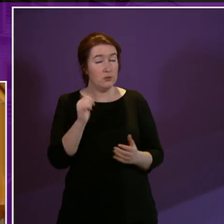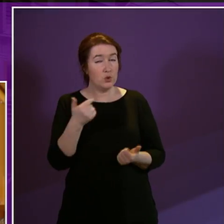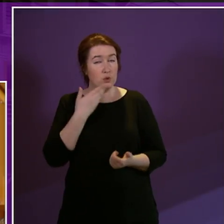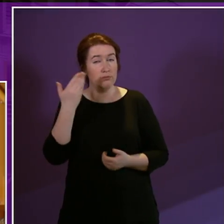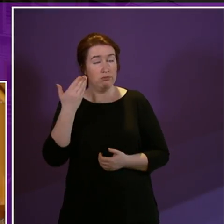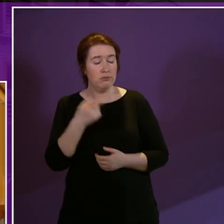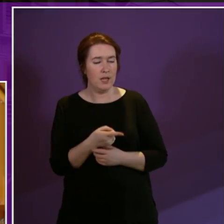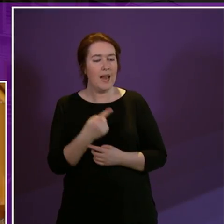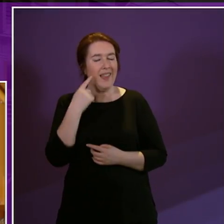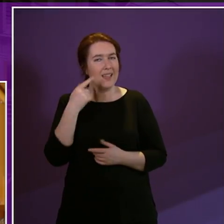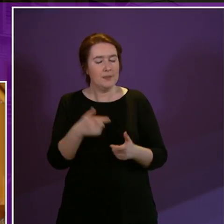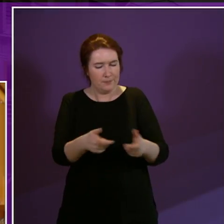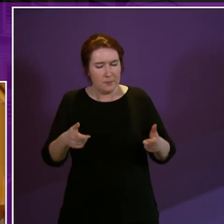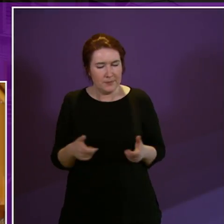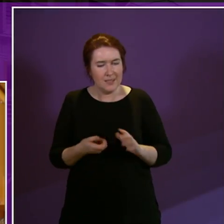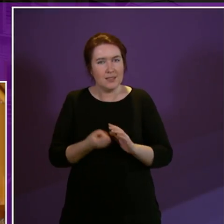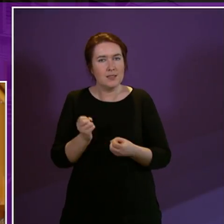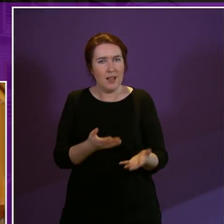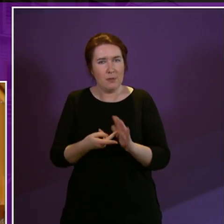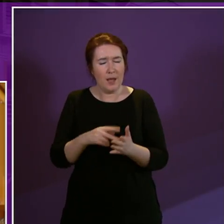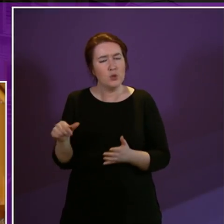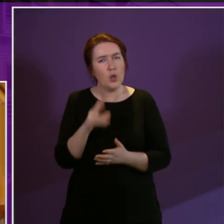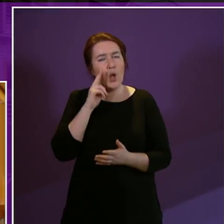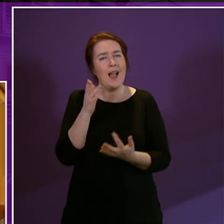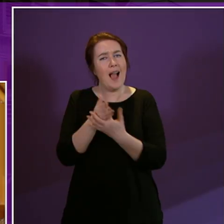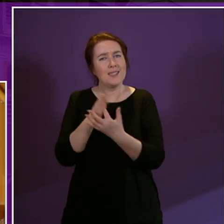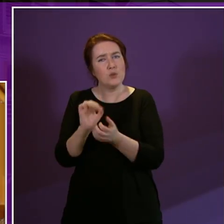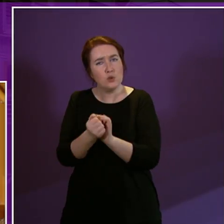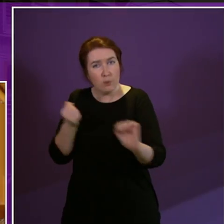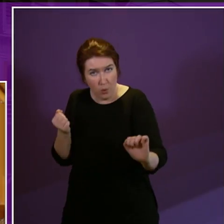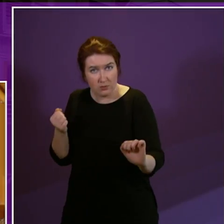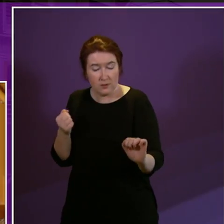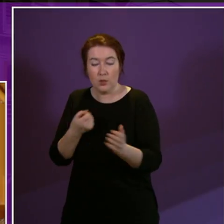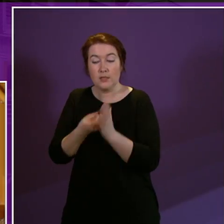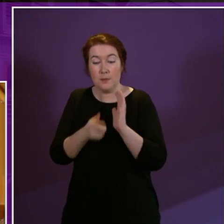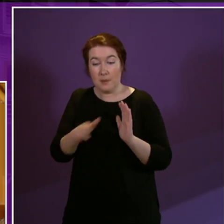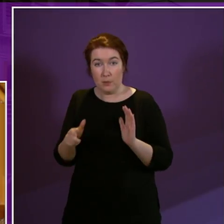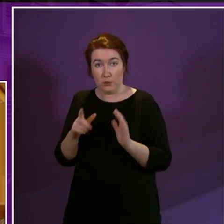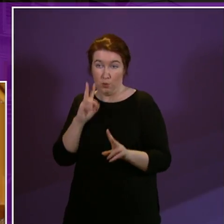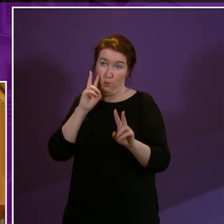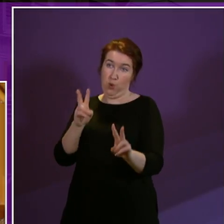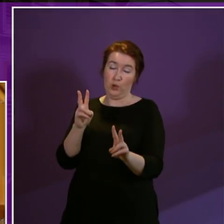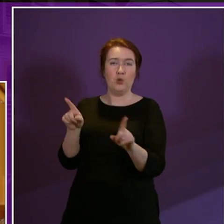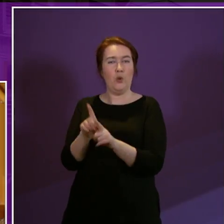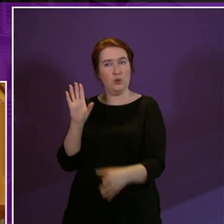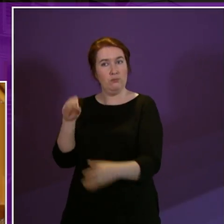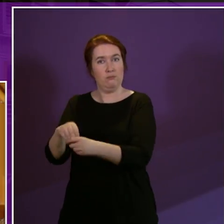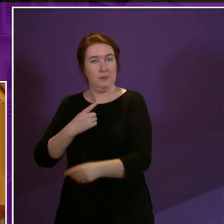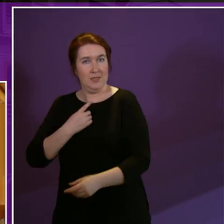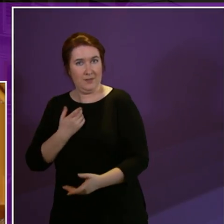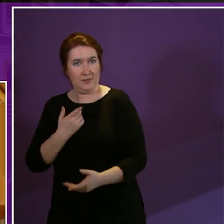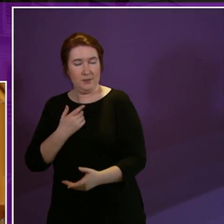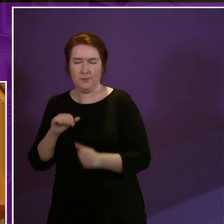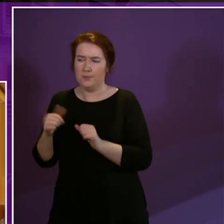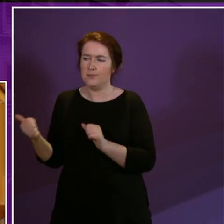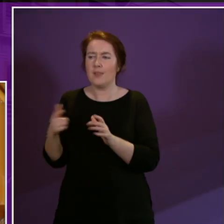plan should also look at access to sport both for disabled people to watch and also to take part my colleague Adam Tompkins